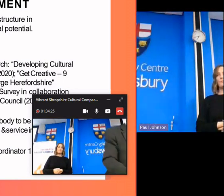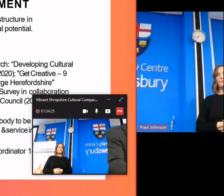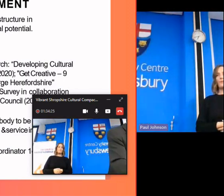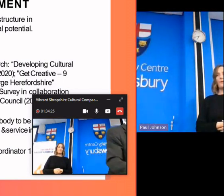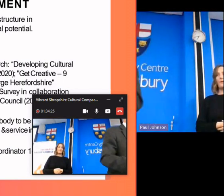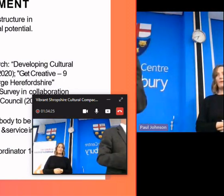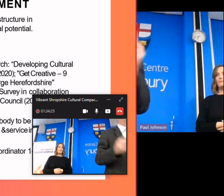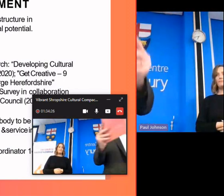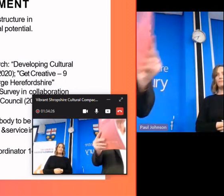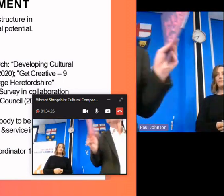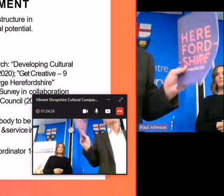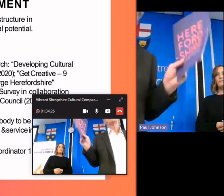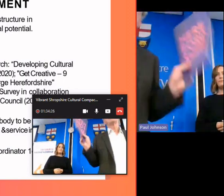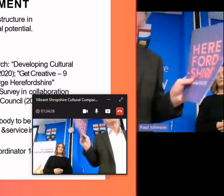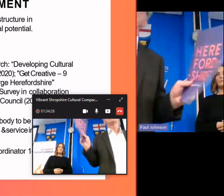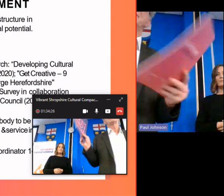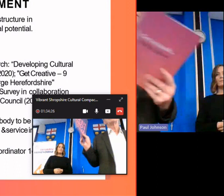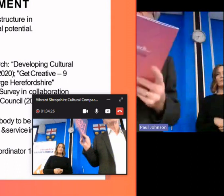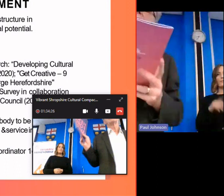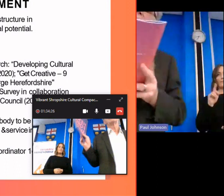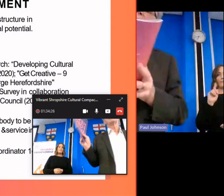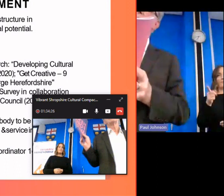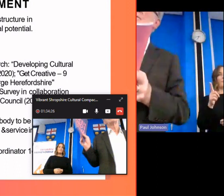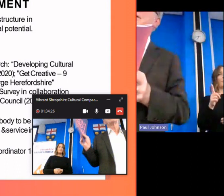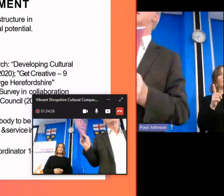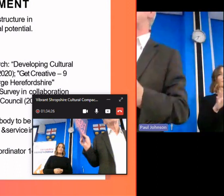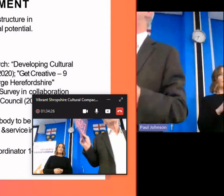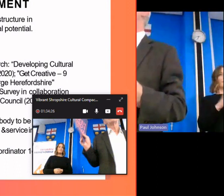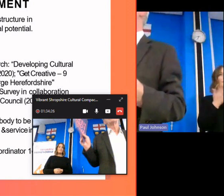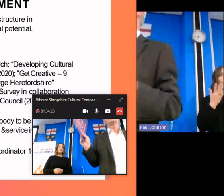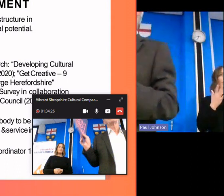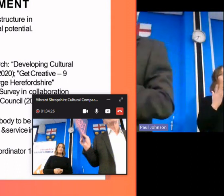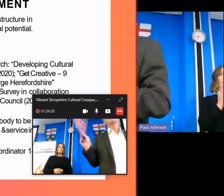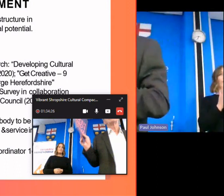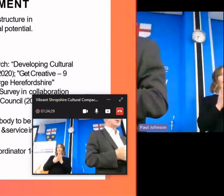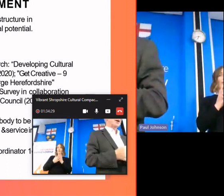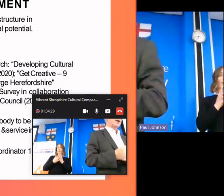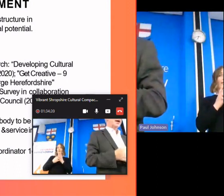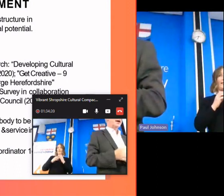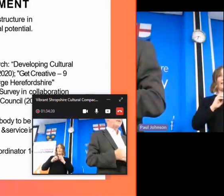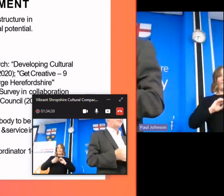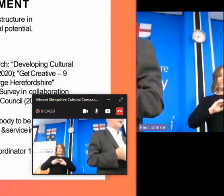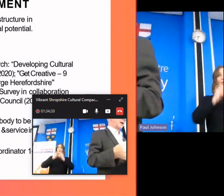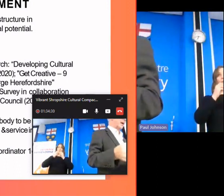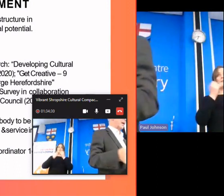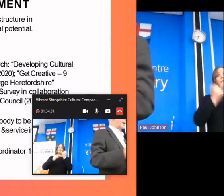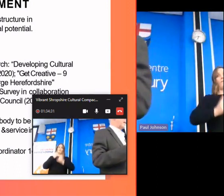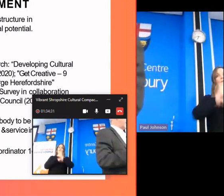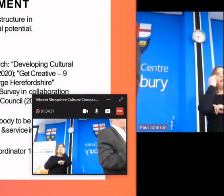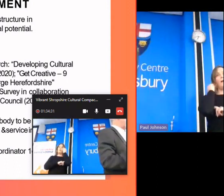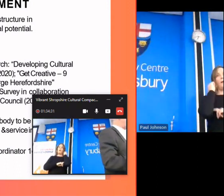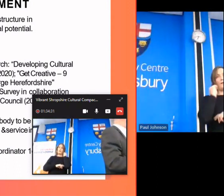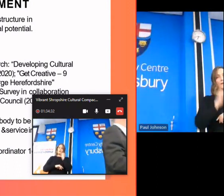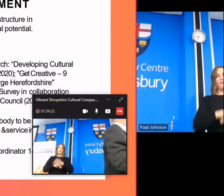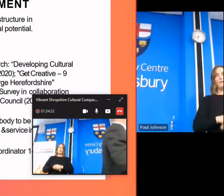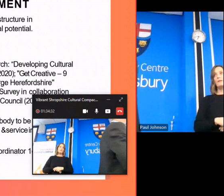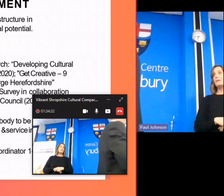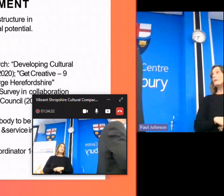the the this was really formative uh for the last administration um uh